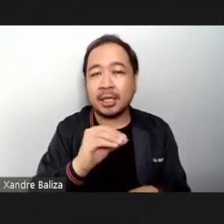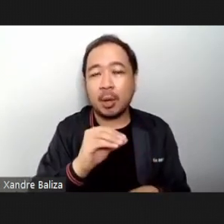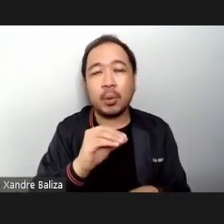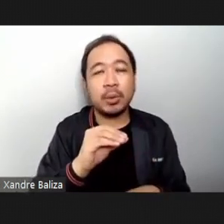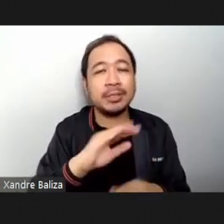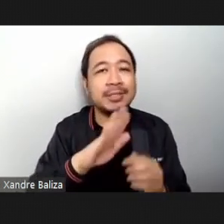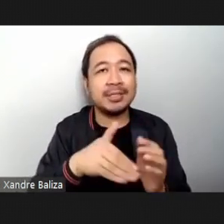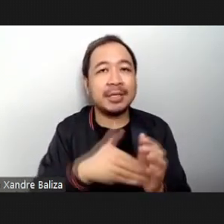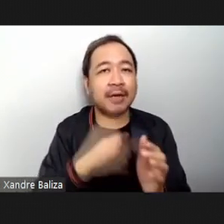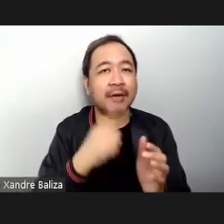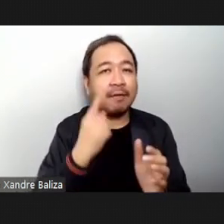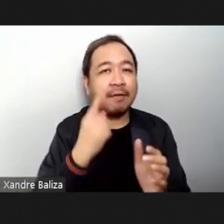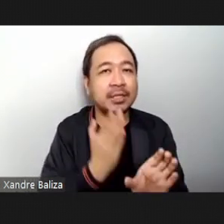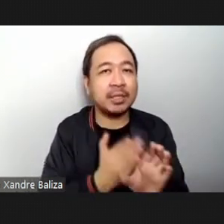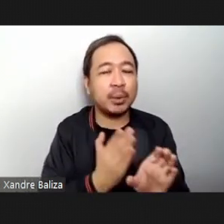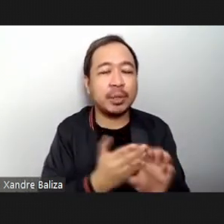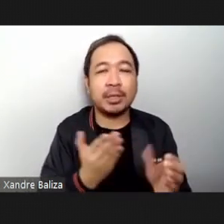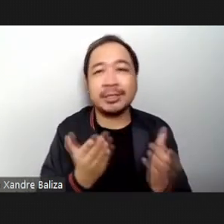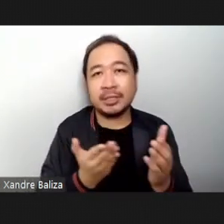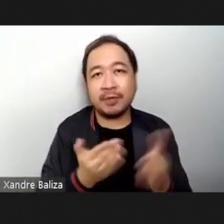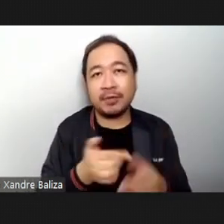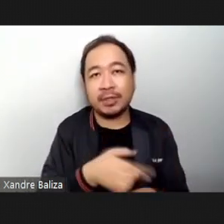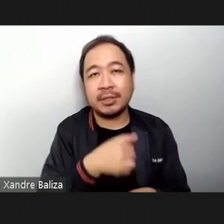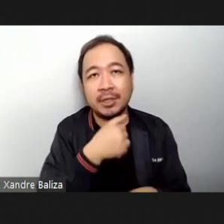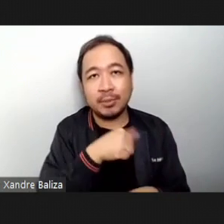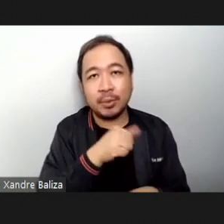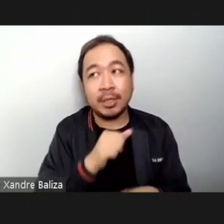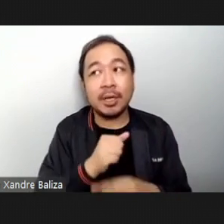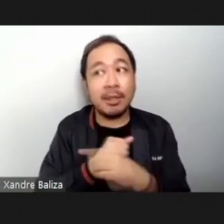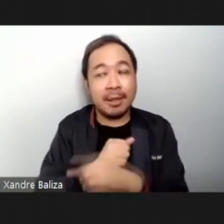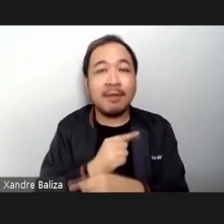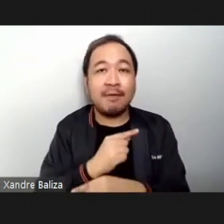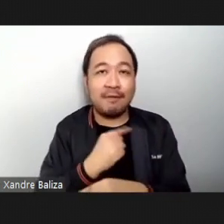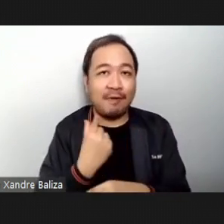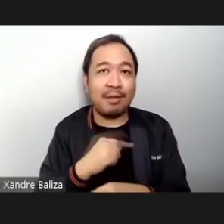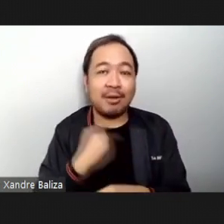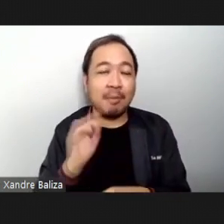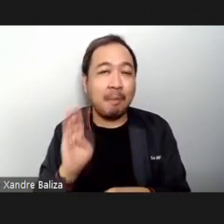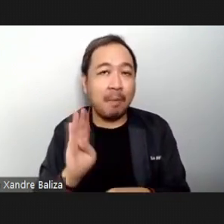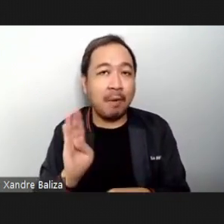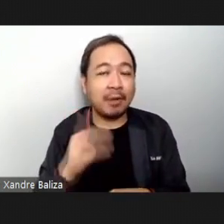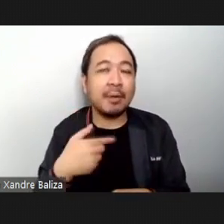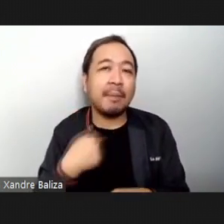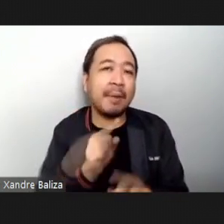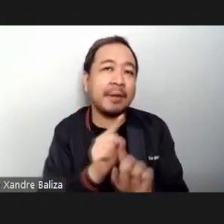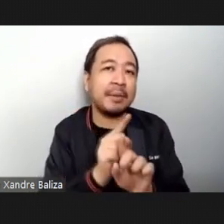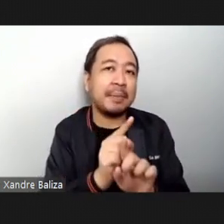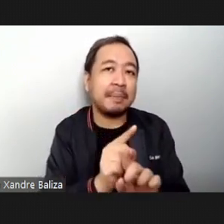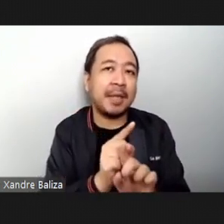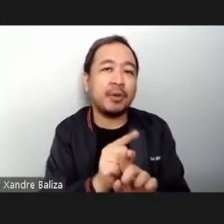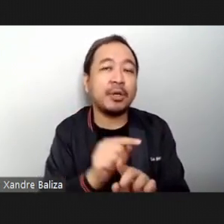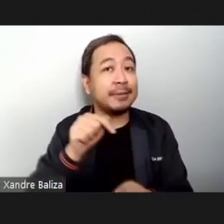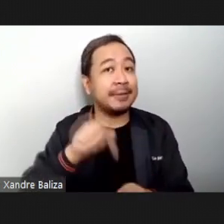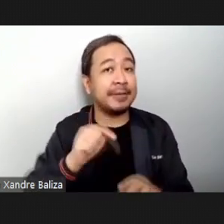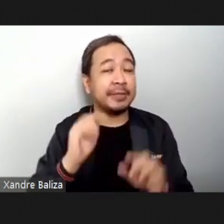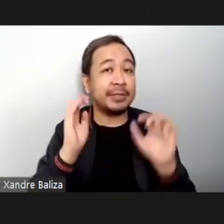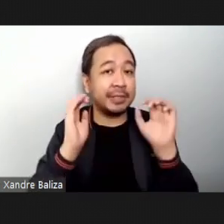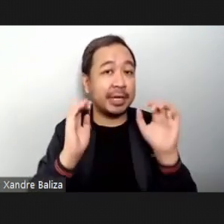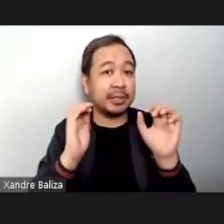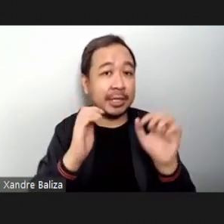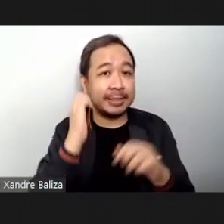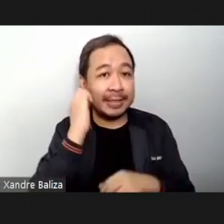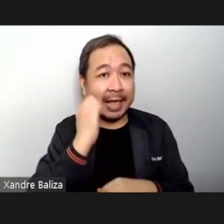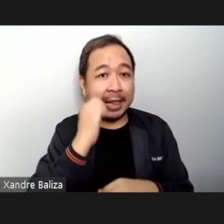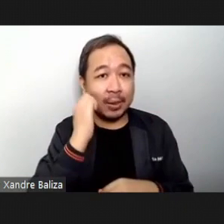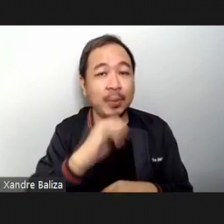of Ateneo. And he was my mentor. We would do this exercise all the time. And for